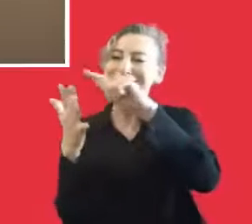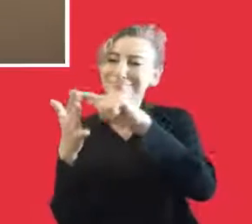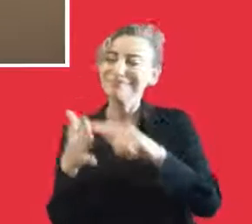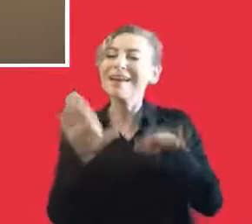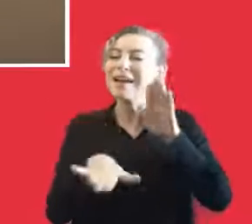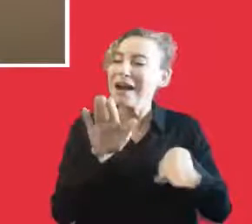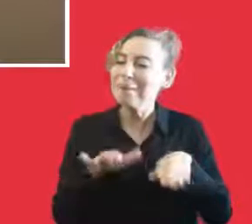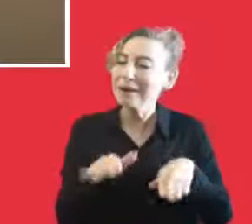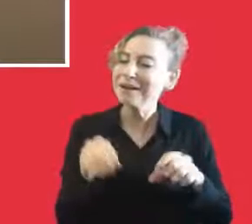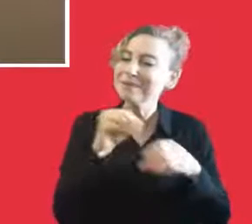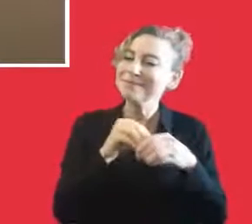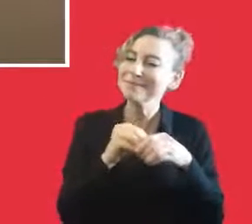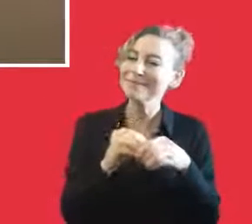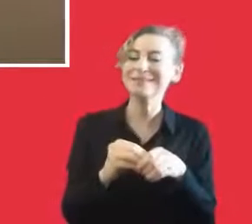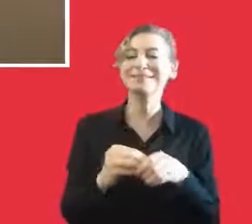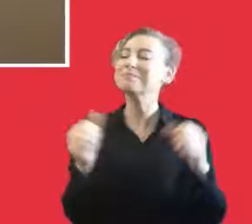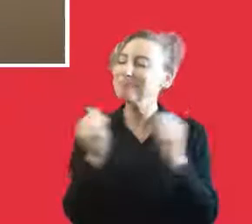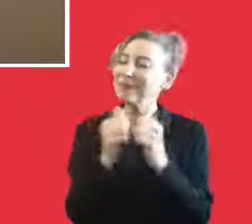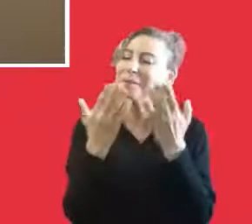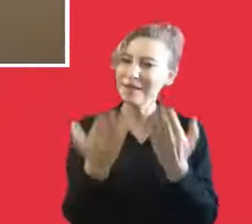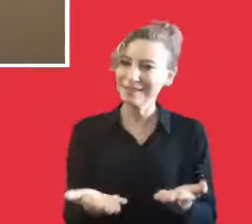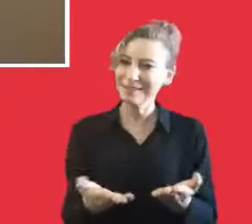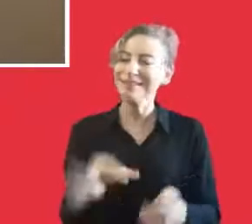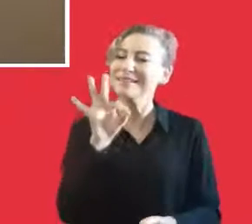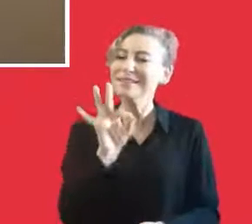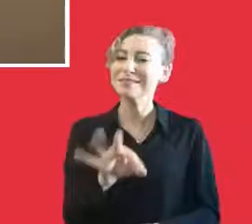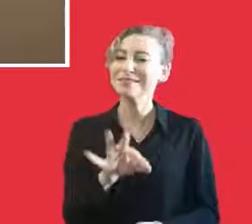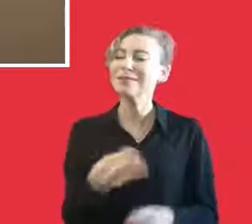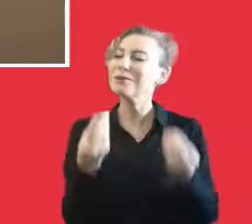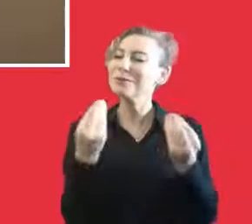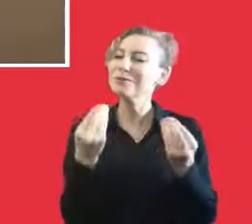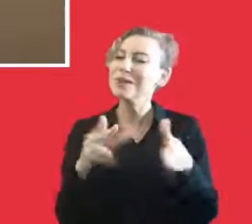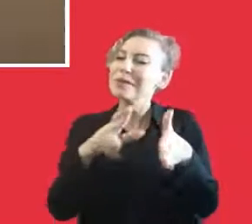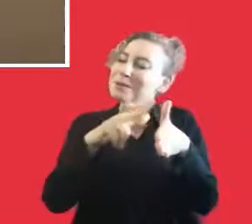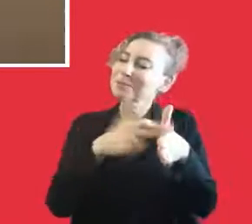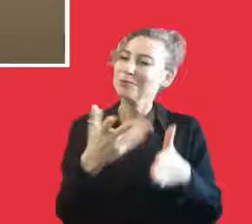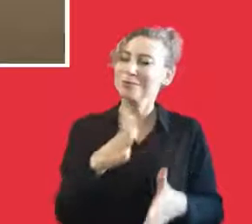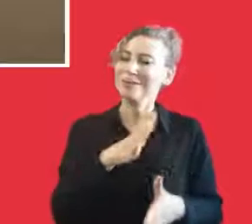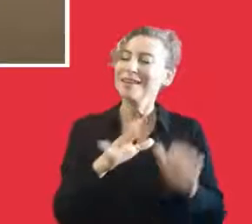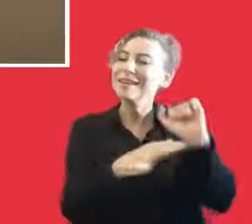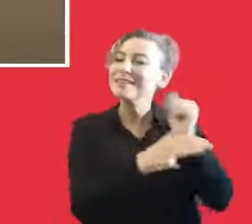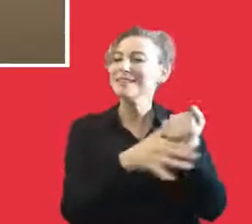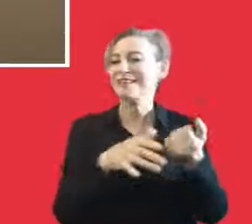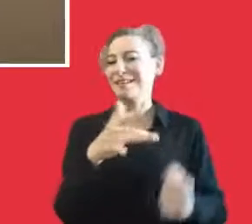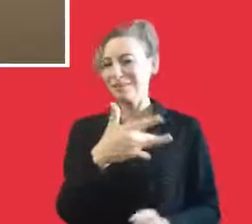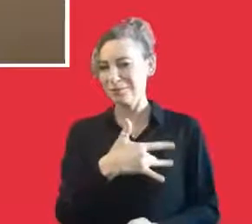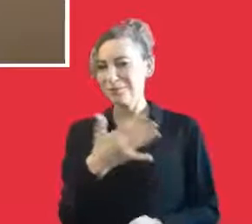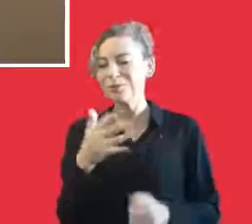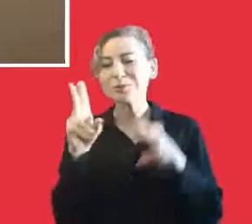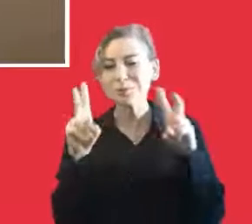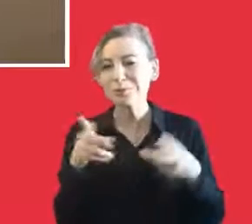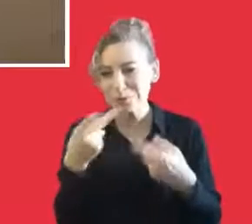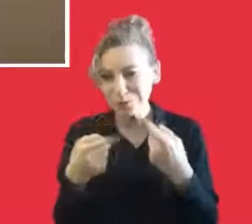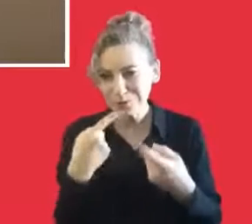discussed our campaigns and the UN Women unit and now we will discuss another topic in a very good and efficient panel.